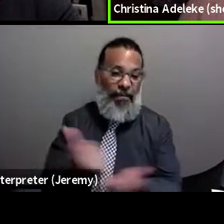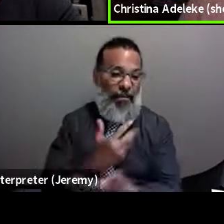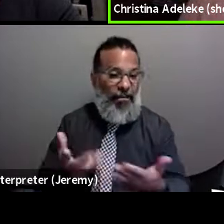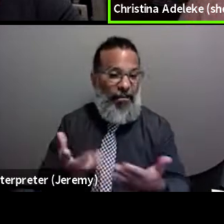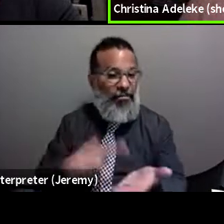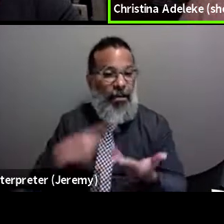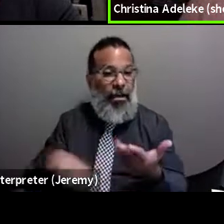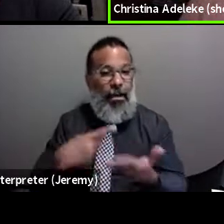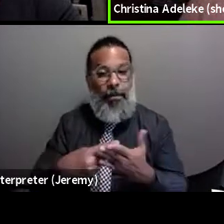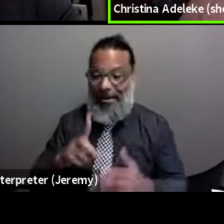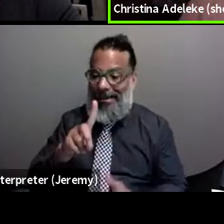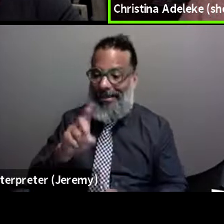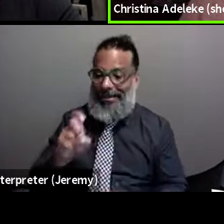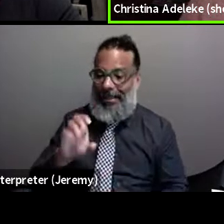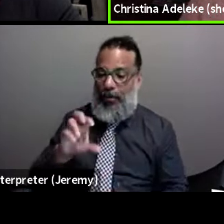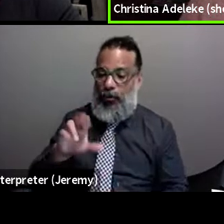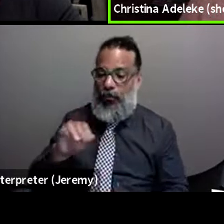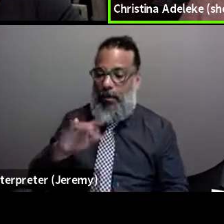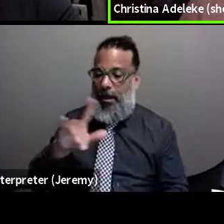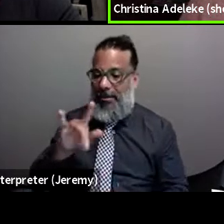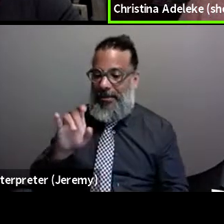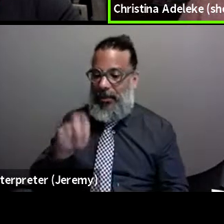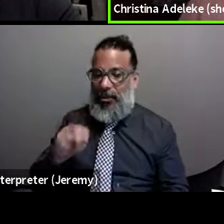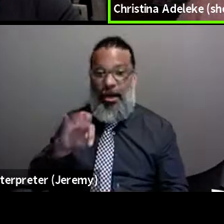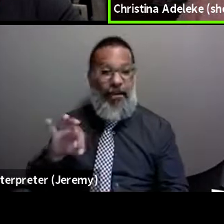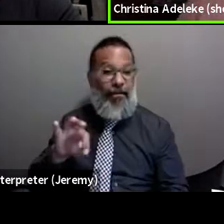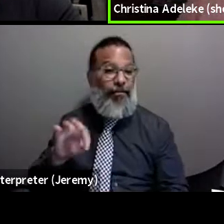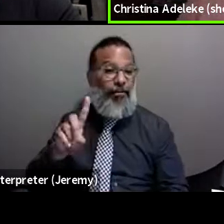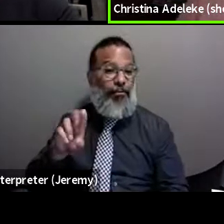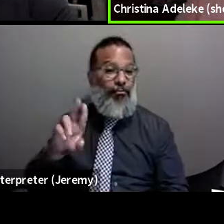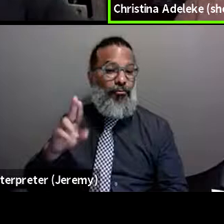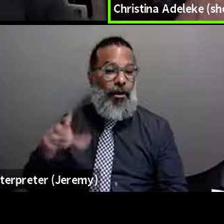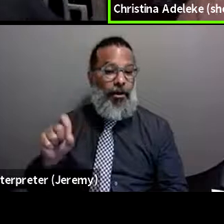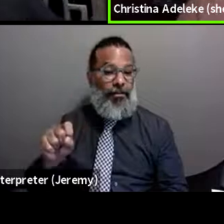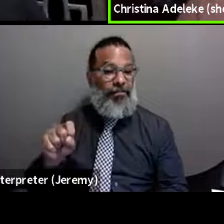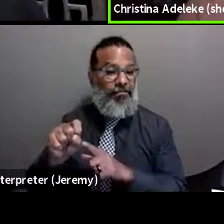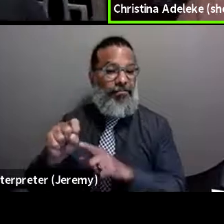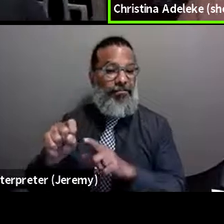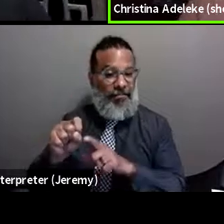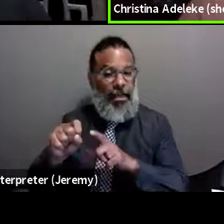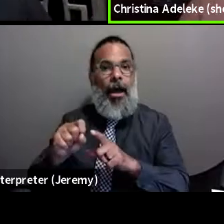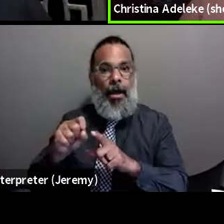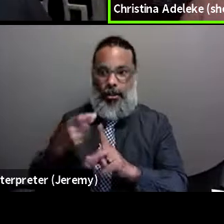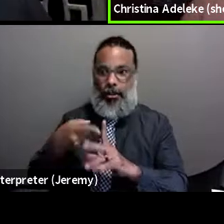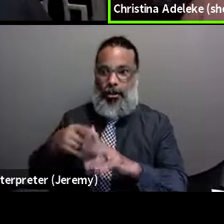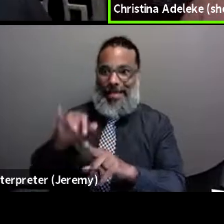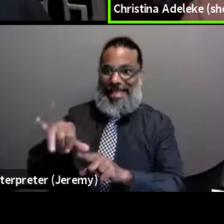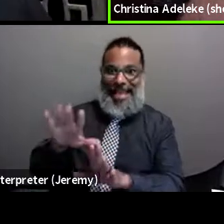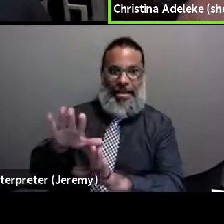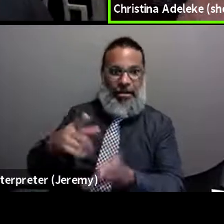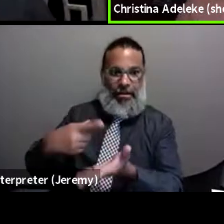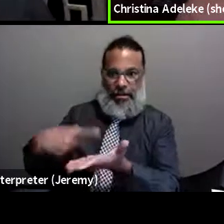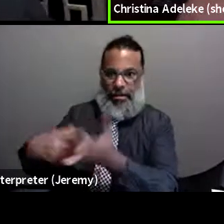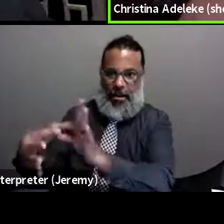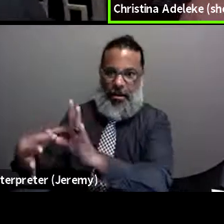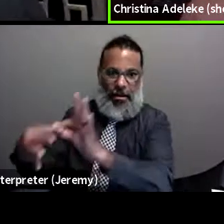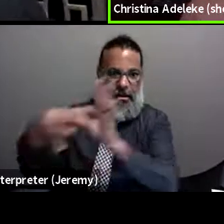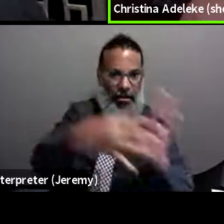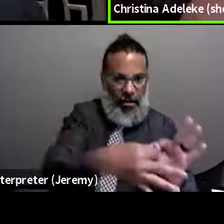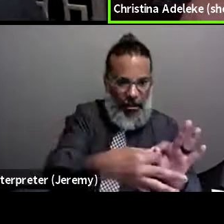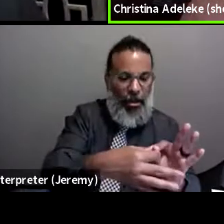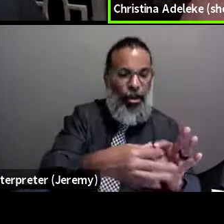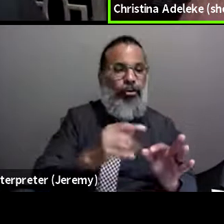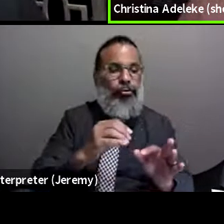about the decriminalization of drugs. And start the conversation there and start hopefully that could lead to a